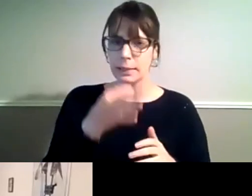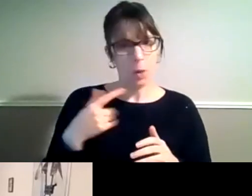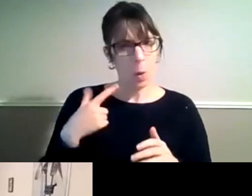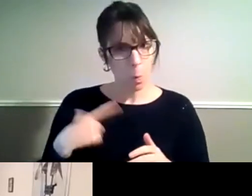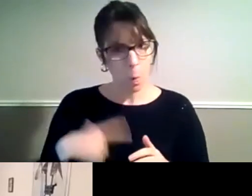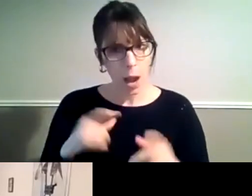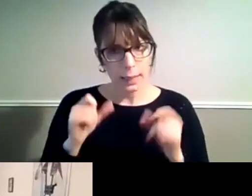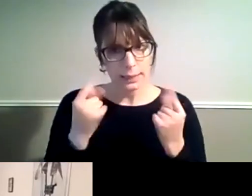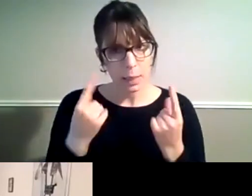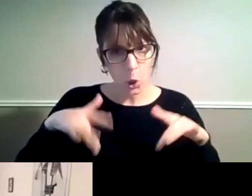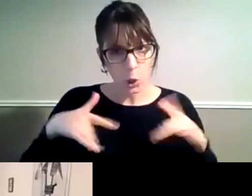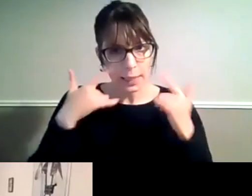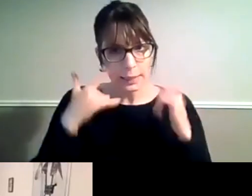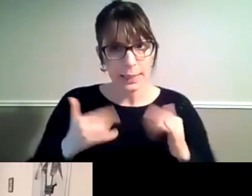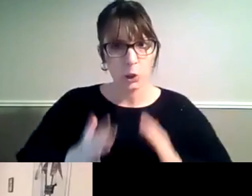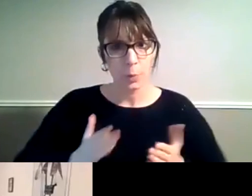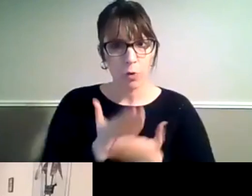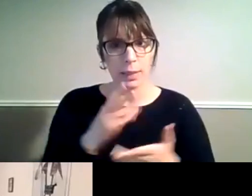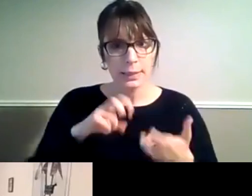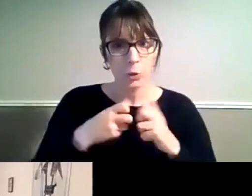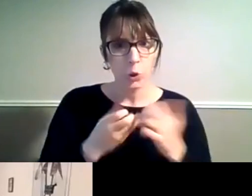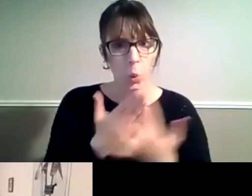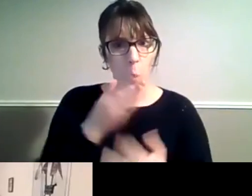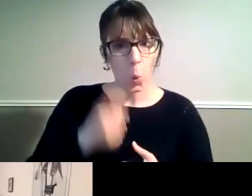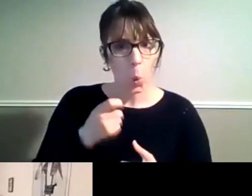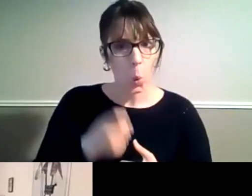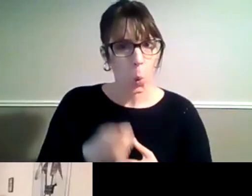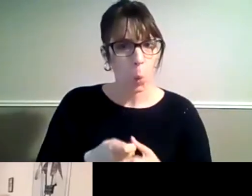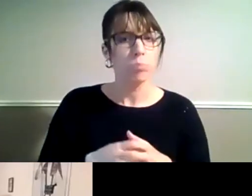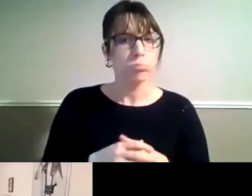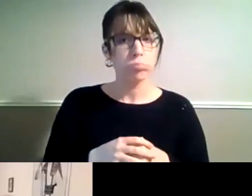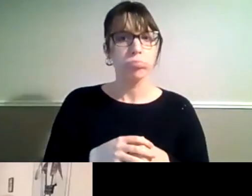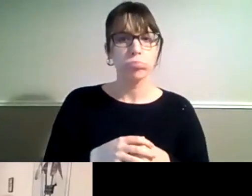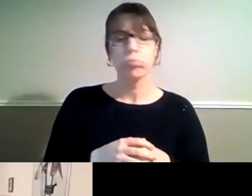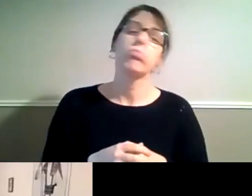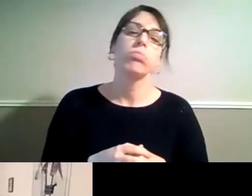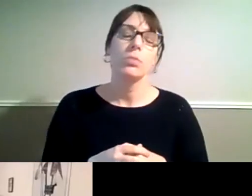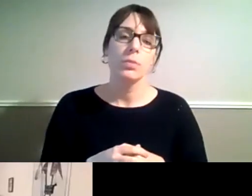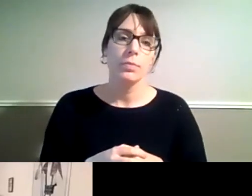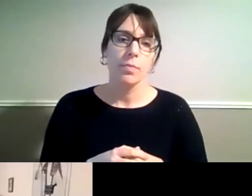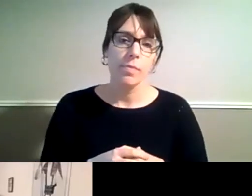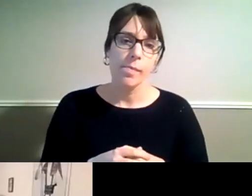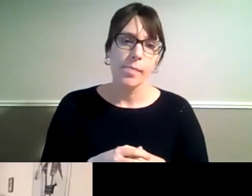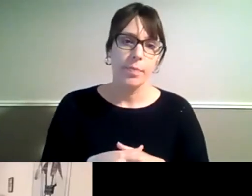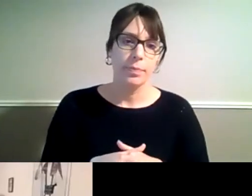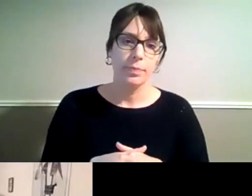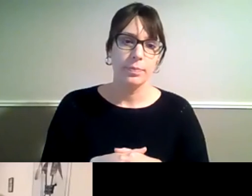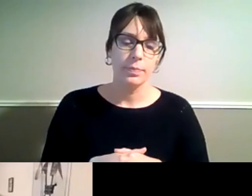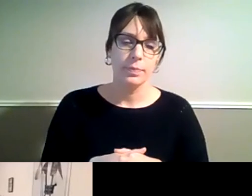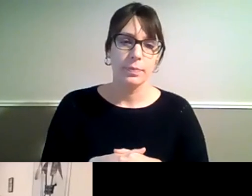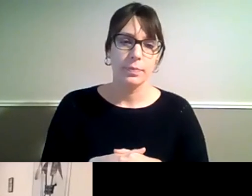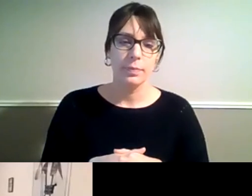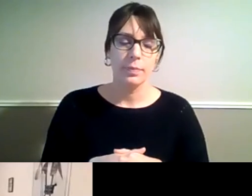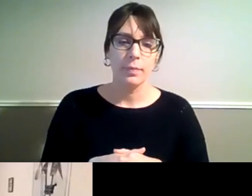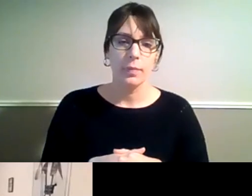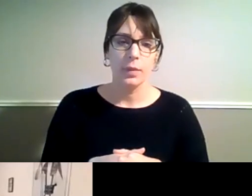issue in the courts and I'll just read out some of the other reflections from panels on this from the attendees on this.